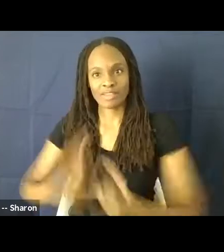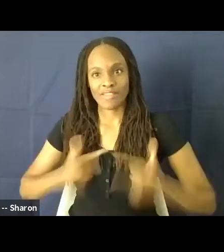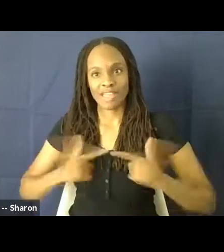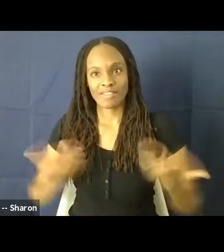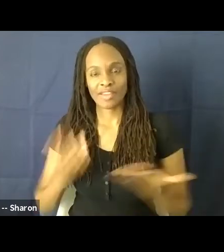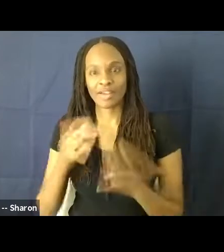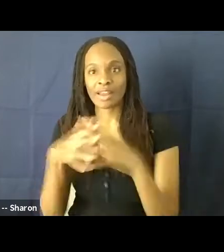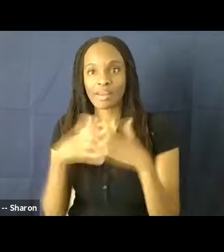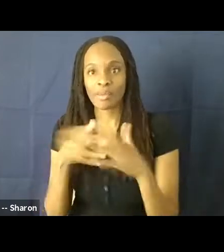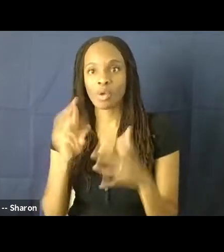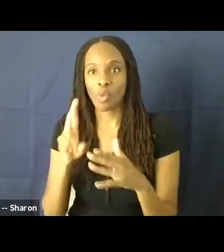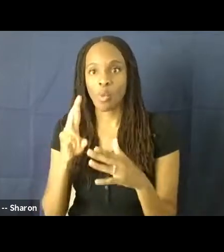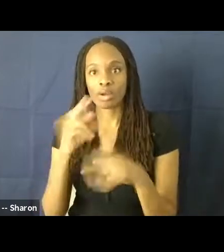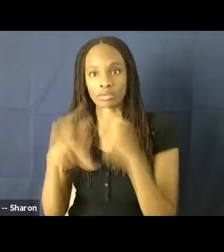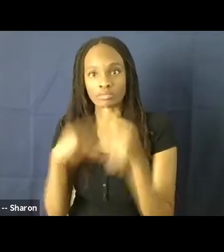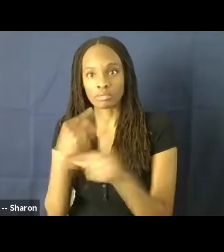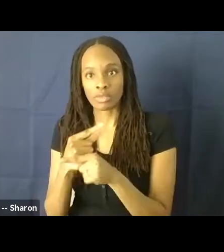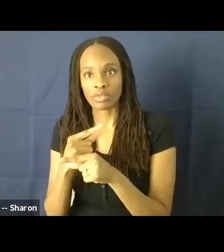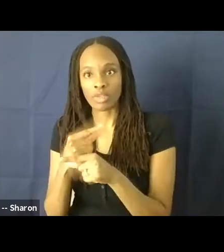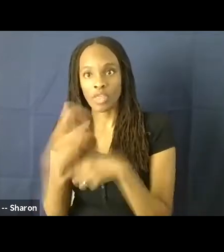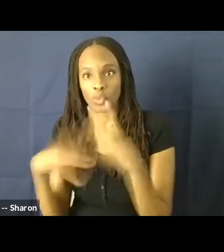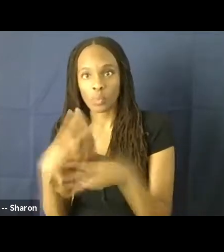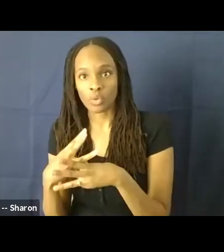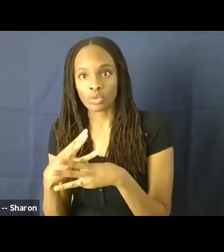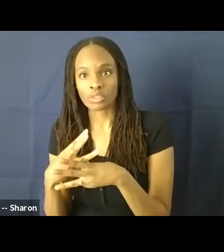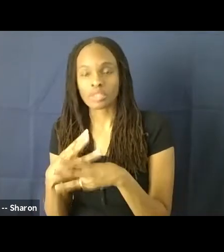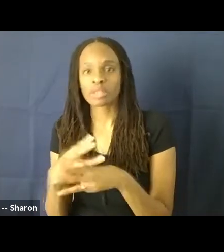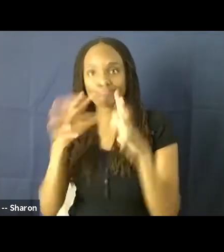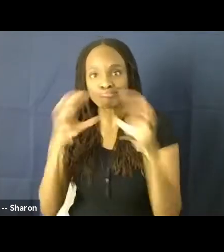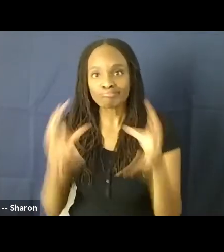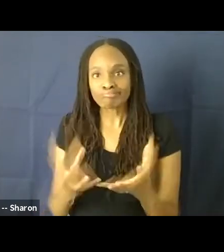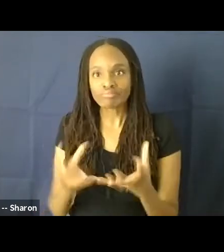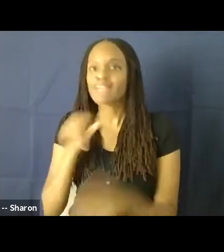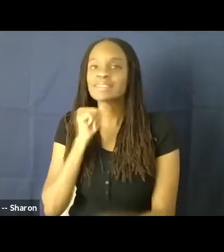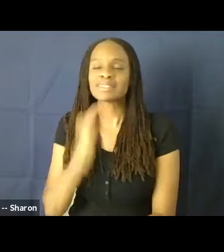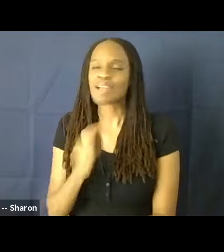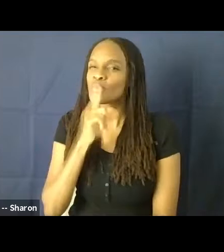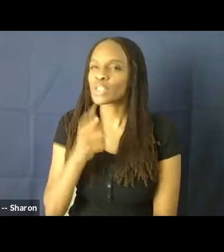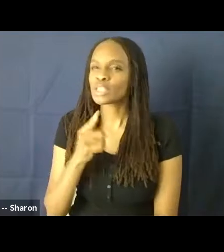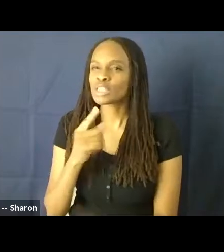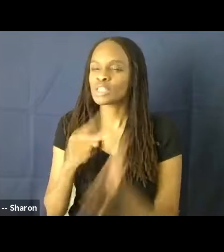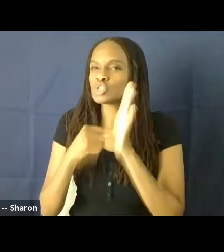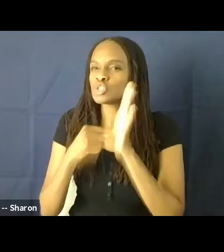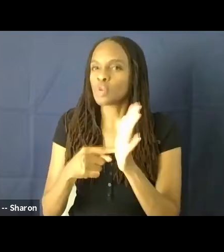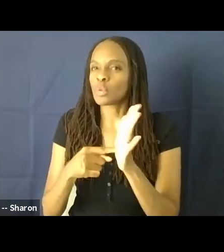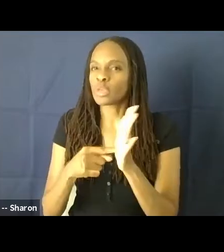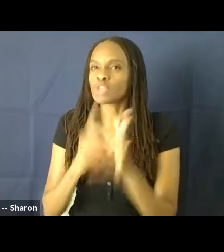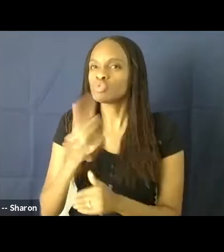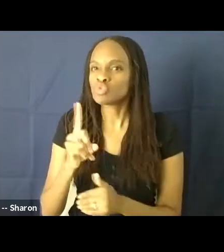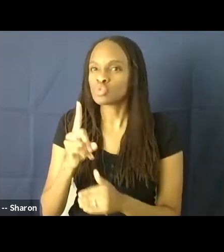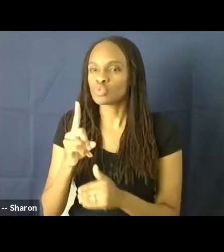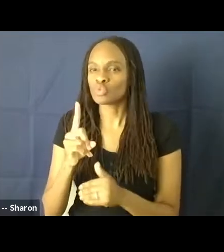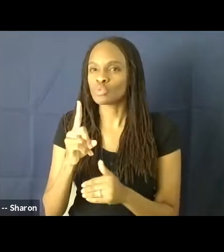or globally, that's not showing most of the true picture, right? It's not an accurate, accurate representation